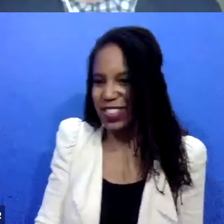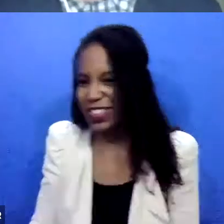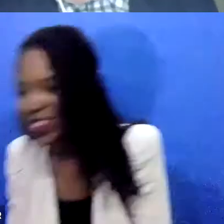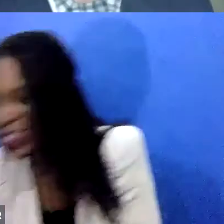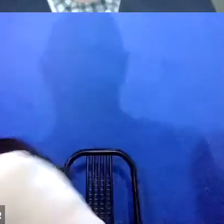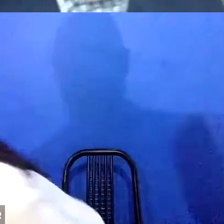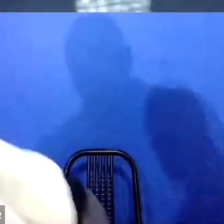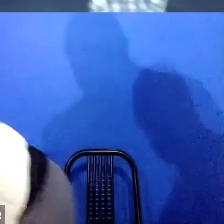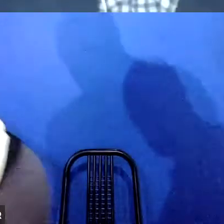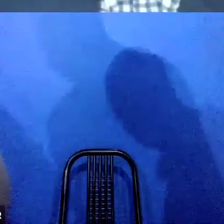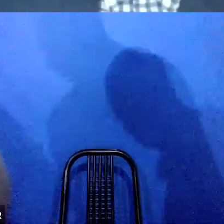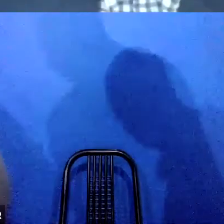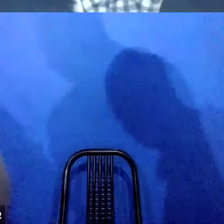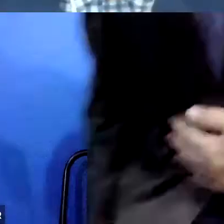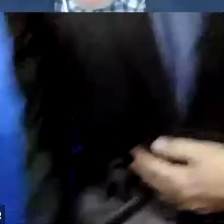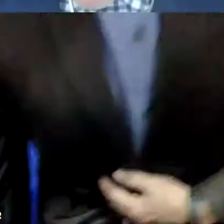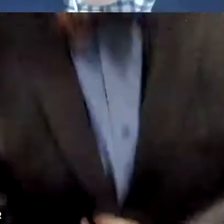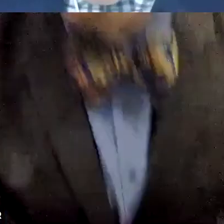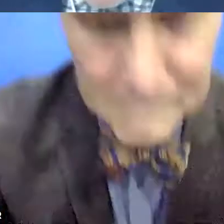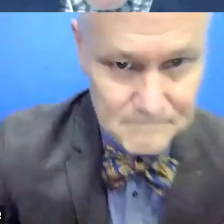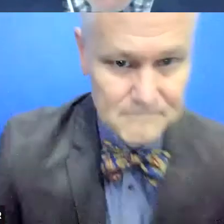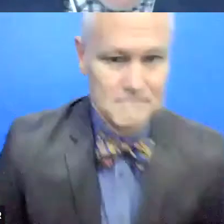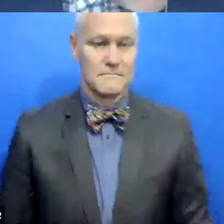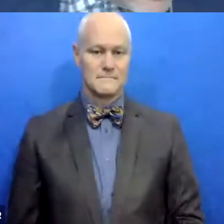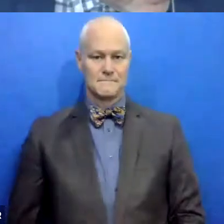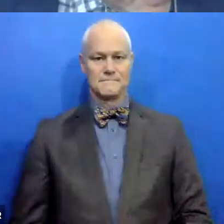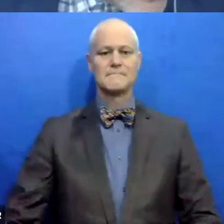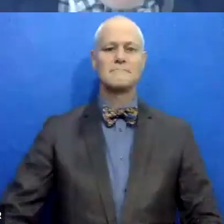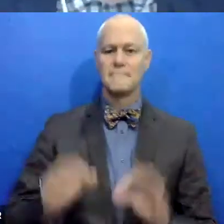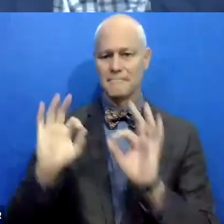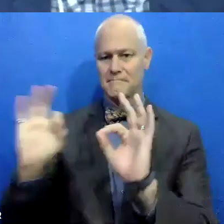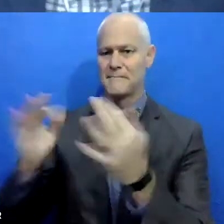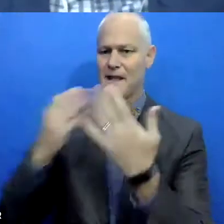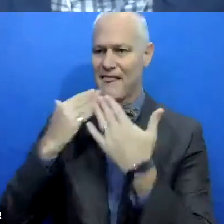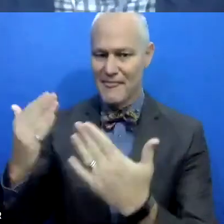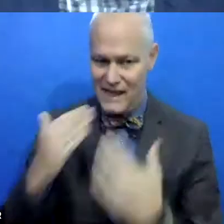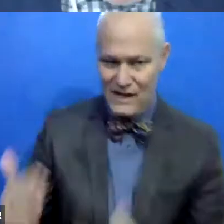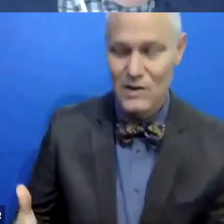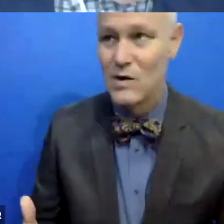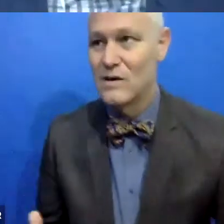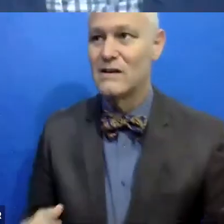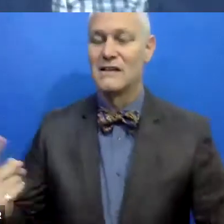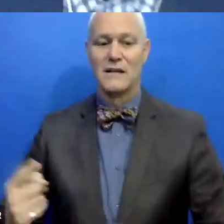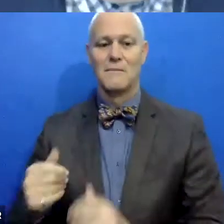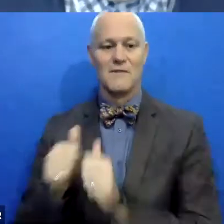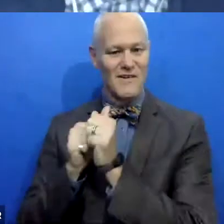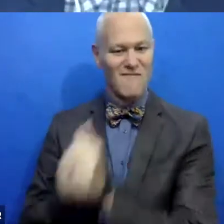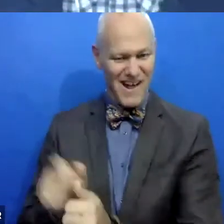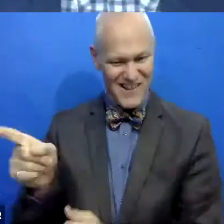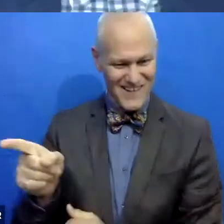Thanks, Aparna. Thanks, Sujatha. That's something else to follow Sujatha Balaga.